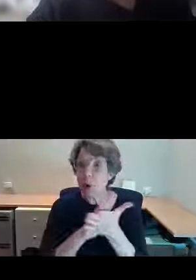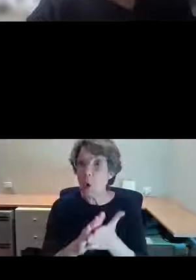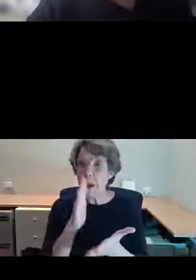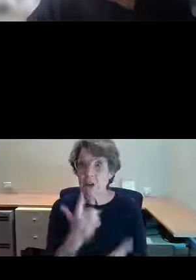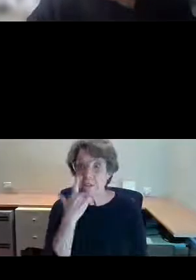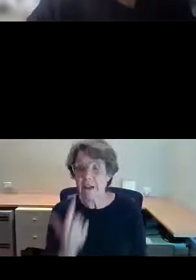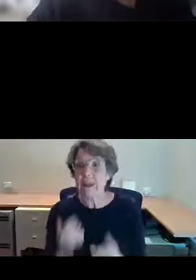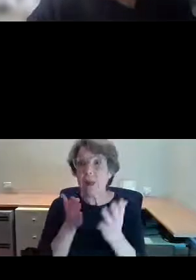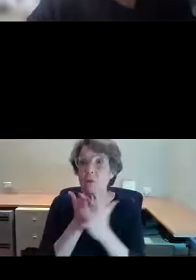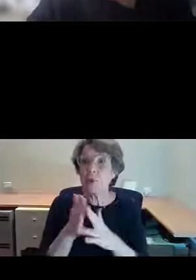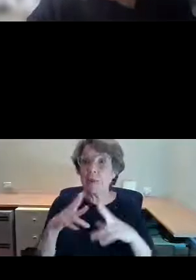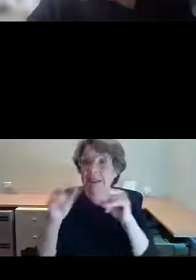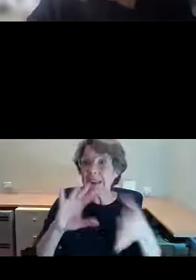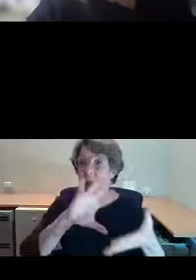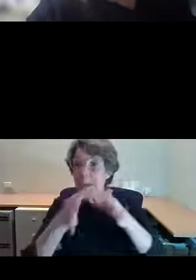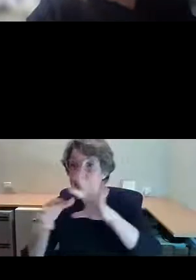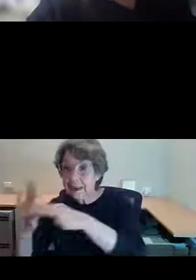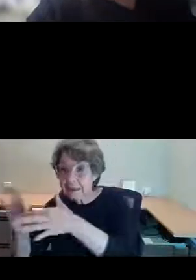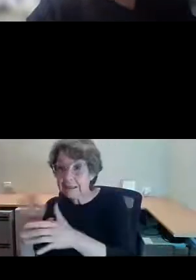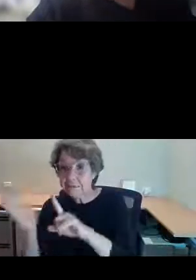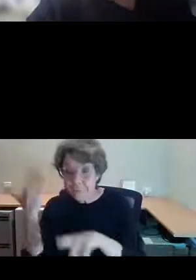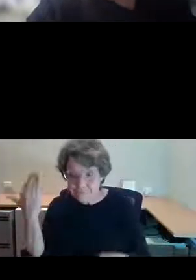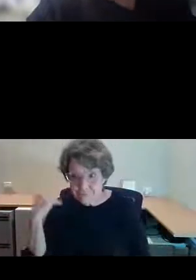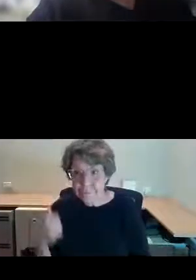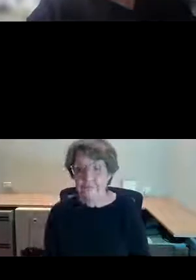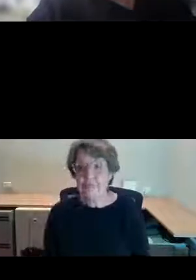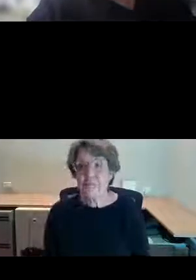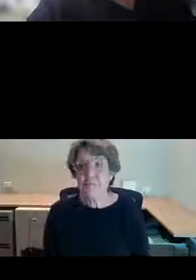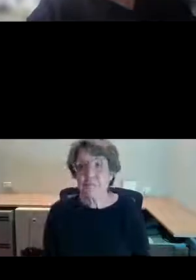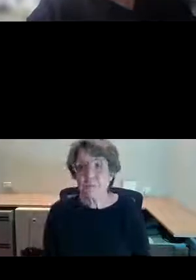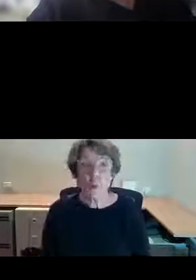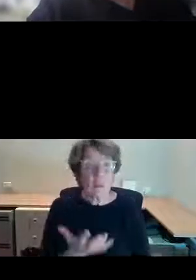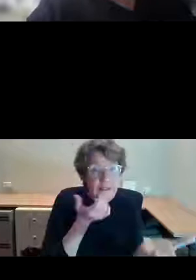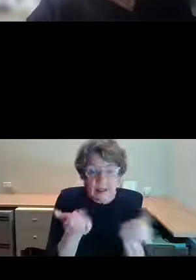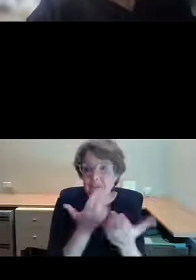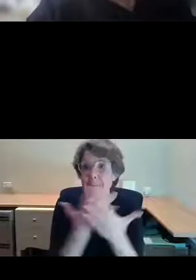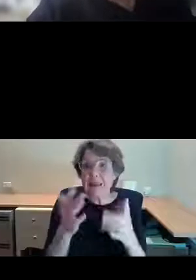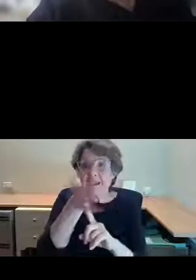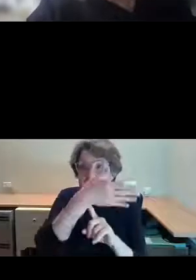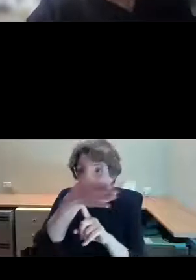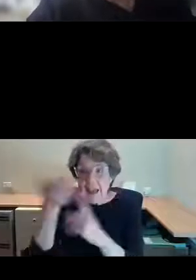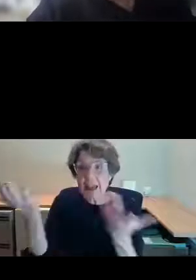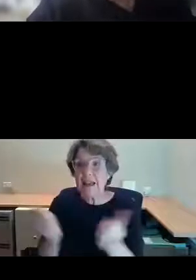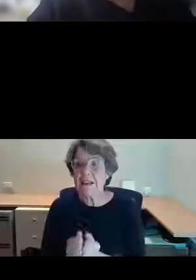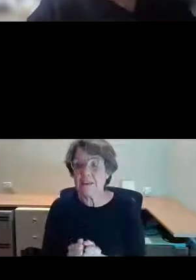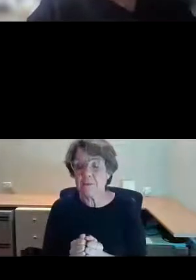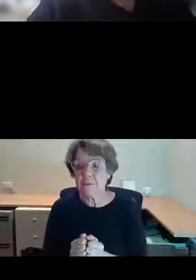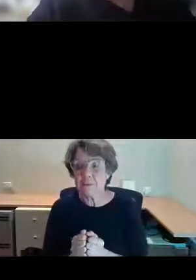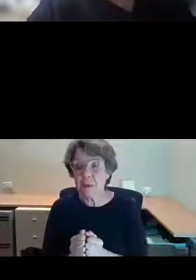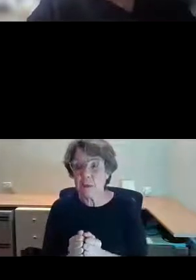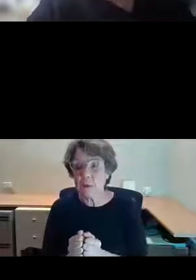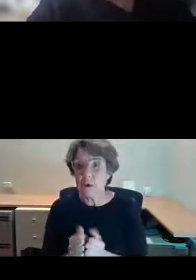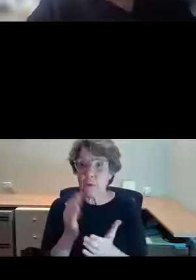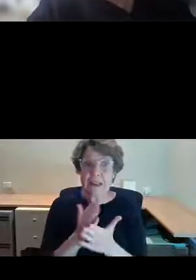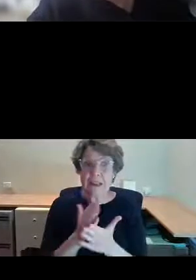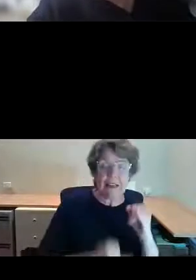we were in receipt of quite a lot of flags and interest in having international